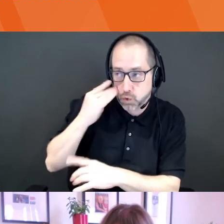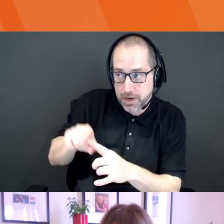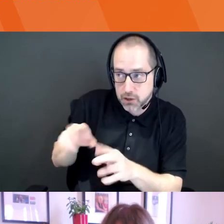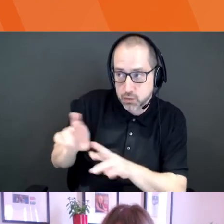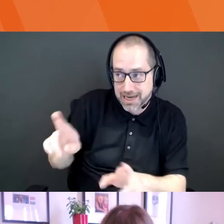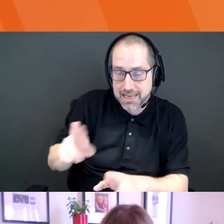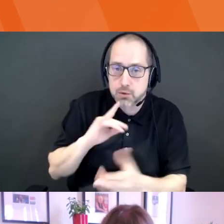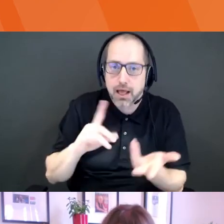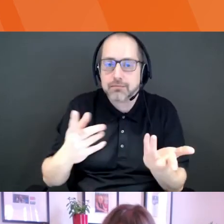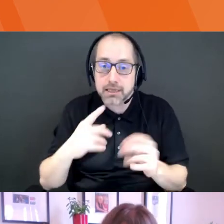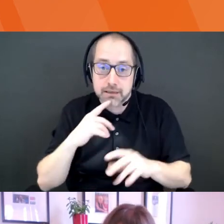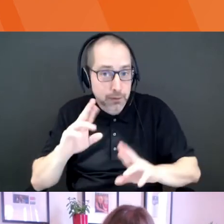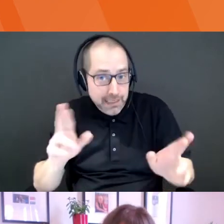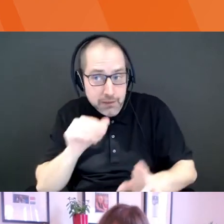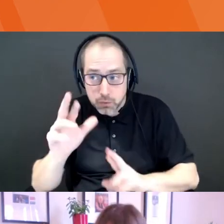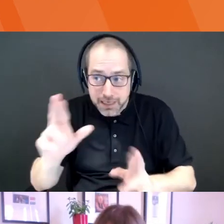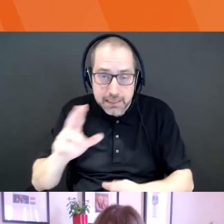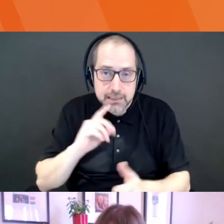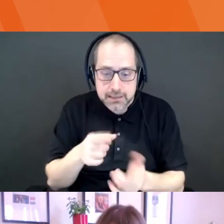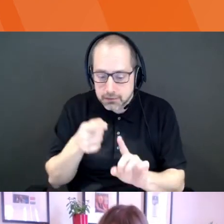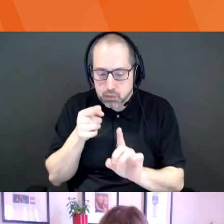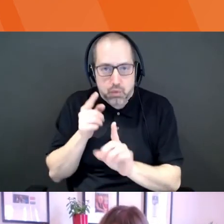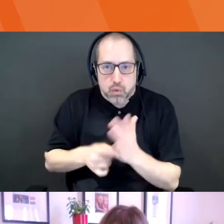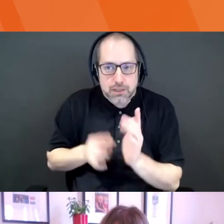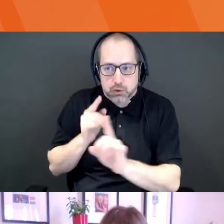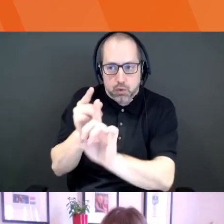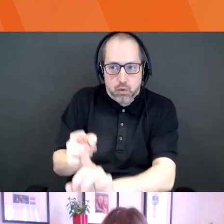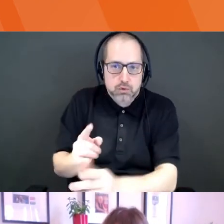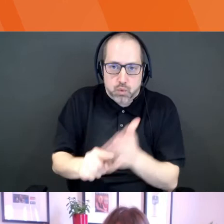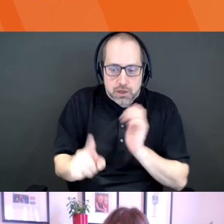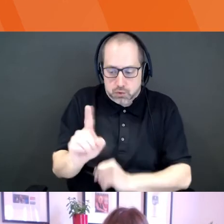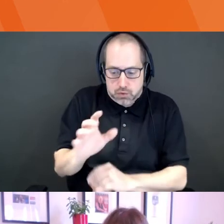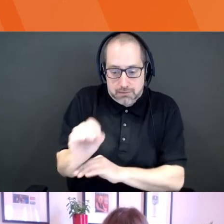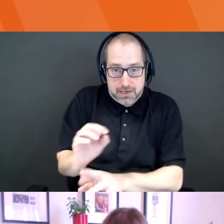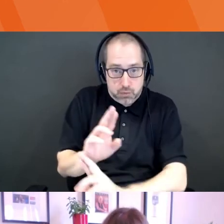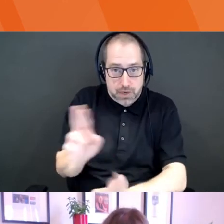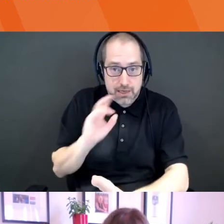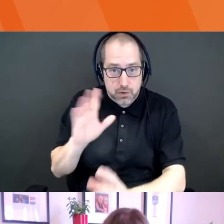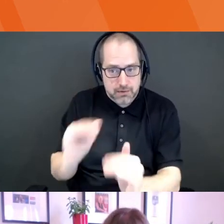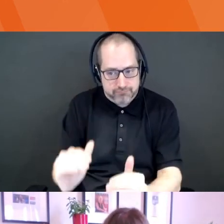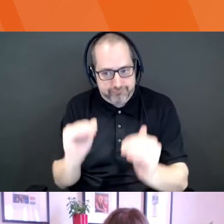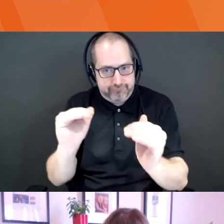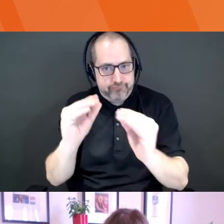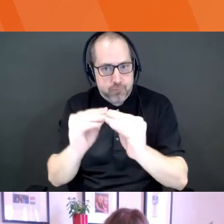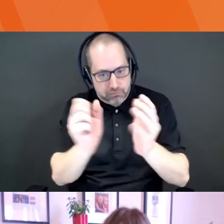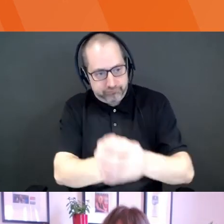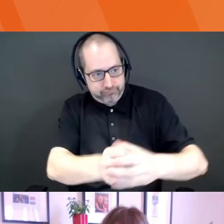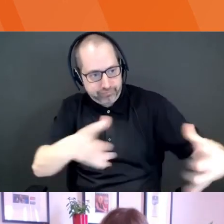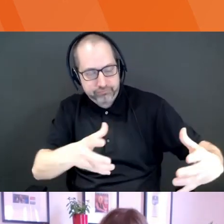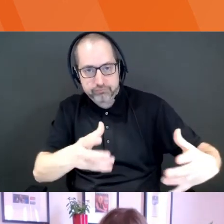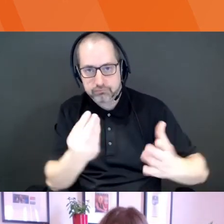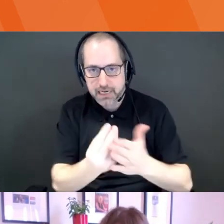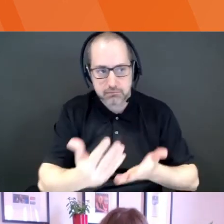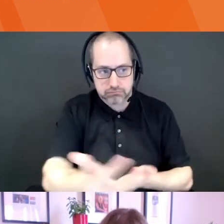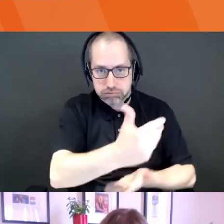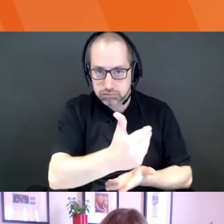your company right now. What are your growth goals? Can you take your company to that next level, which, uh, you know, does it mean, do you need to